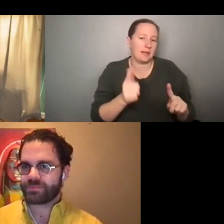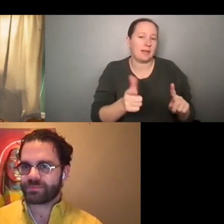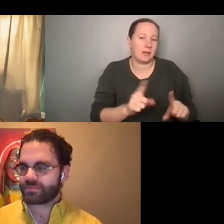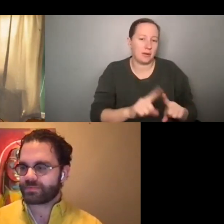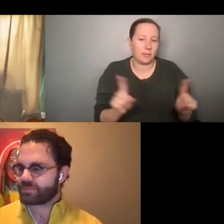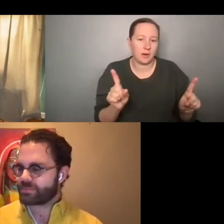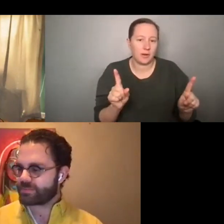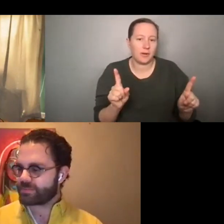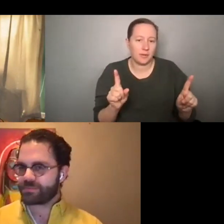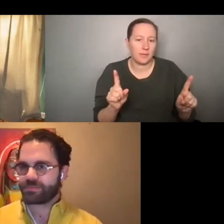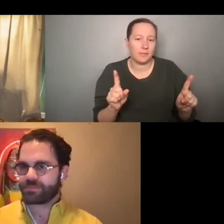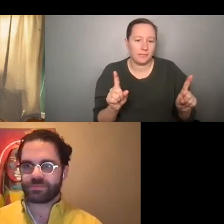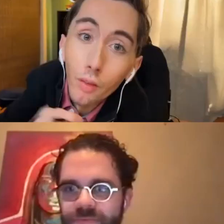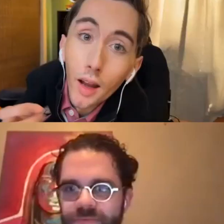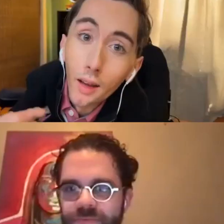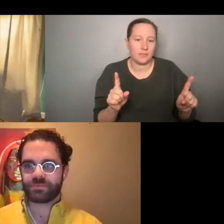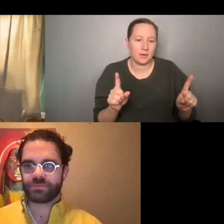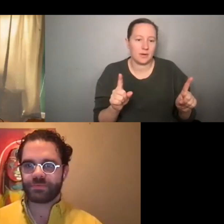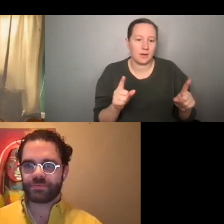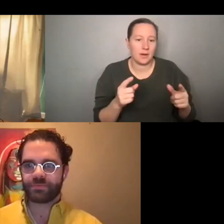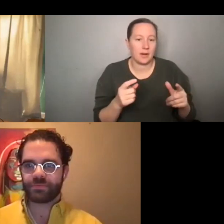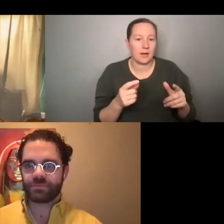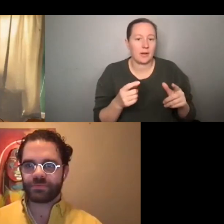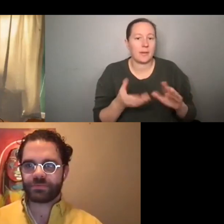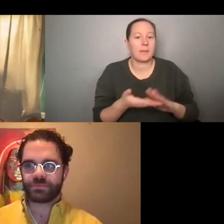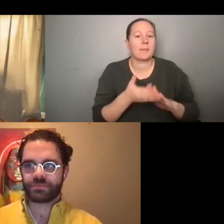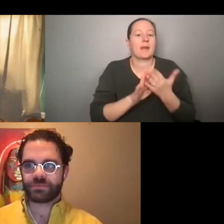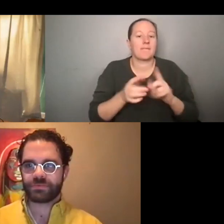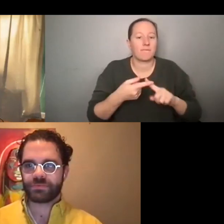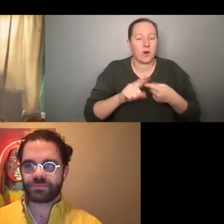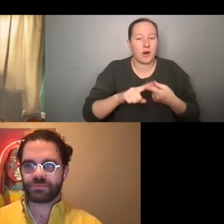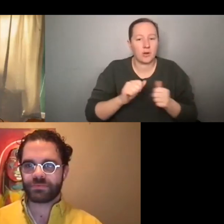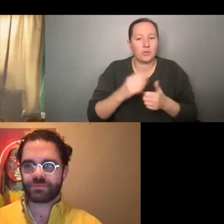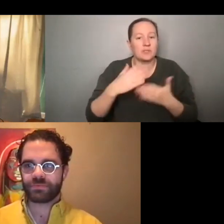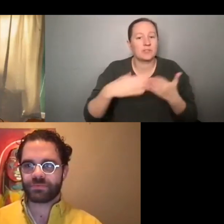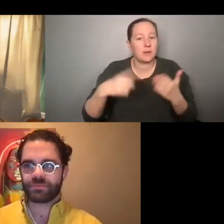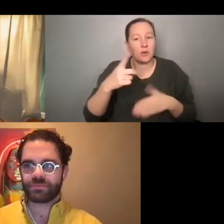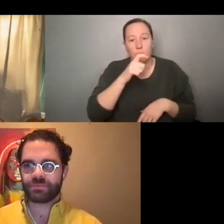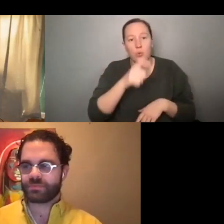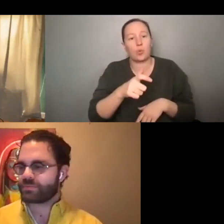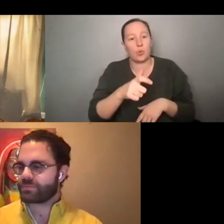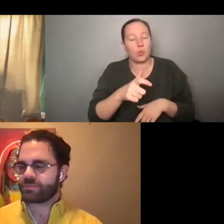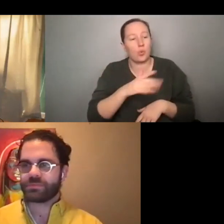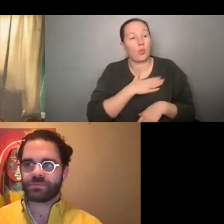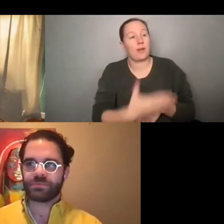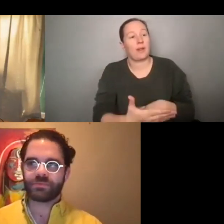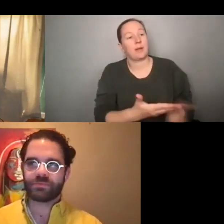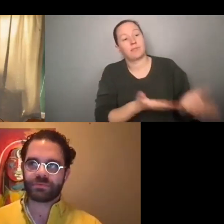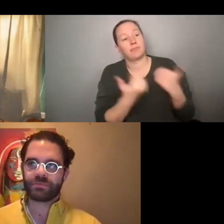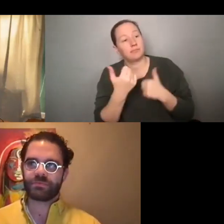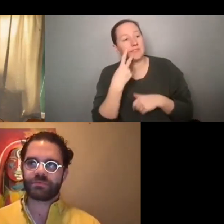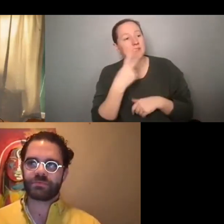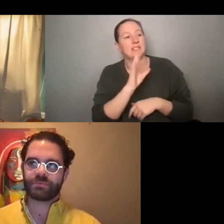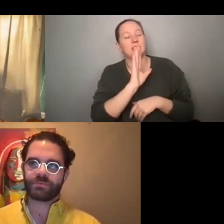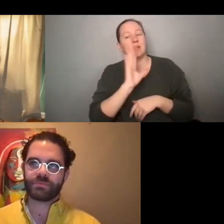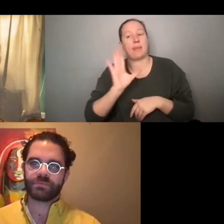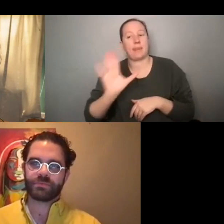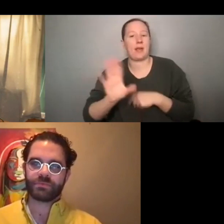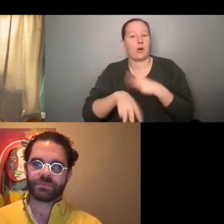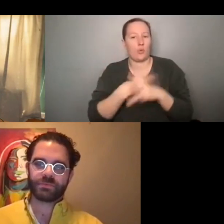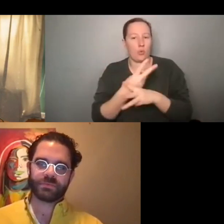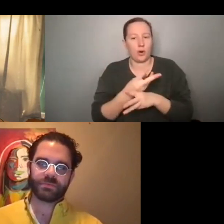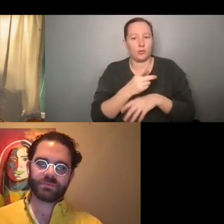I, you know, I, I made a friend and that friend was nice enough to, you know, let me see her world and she's,